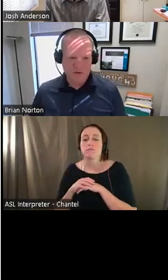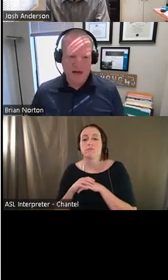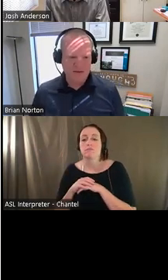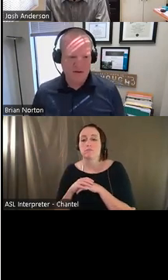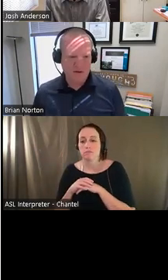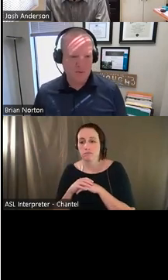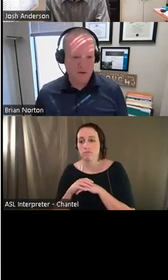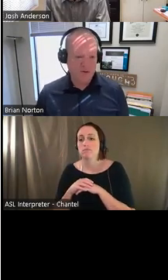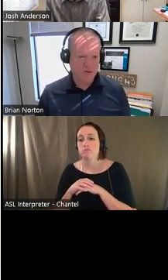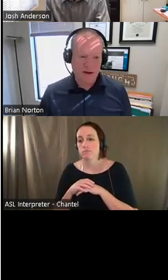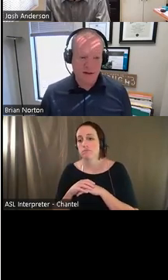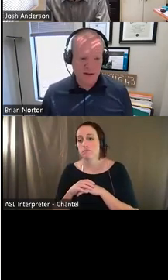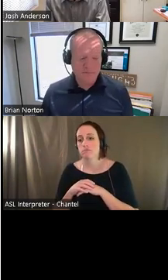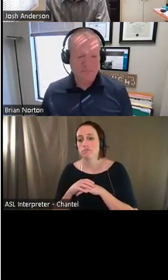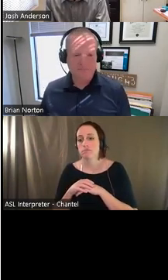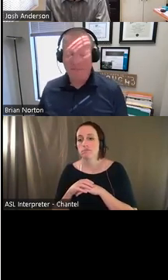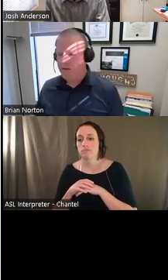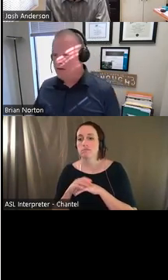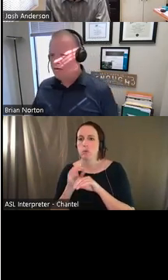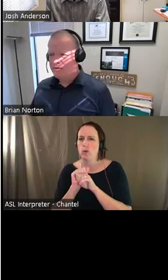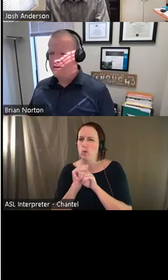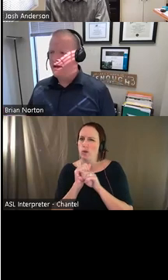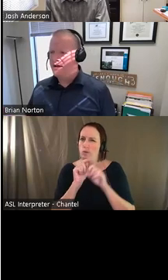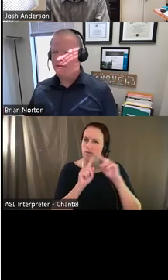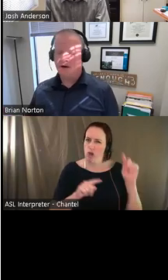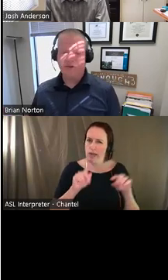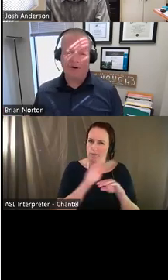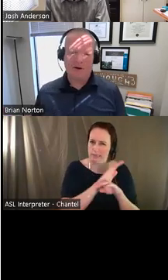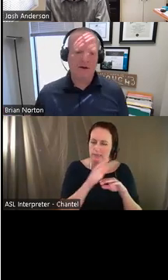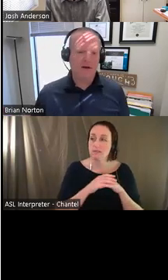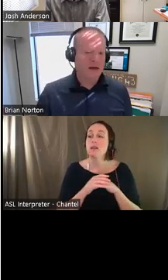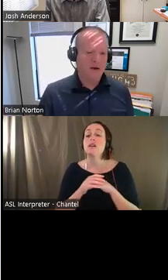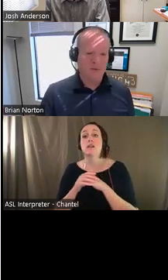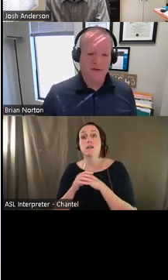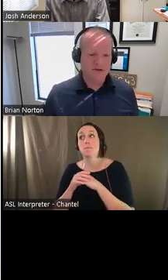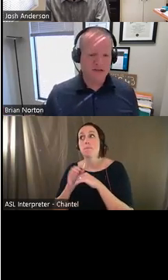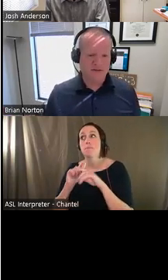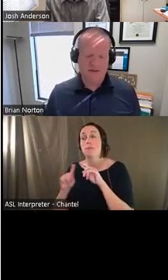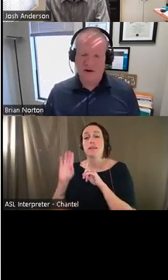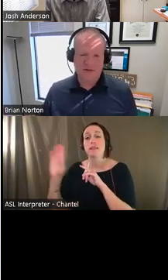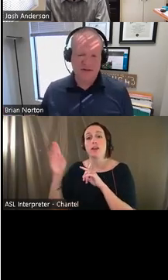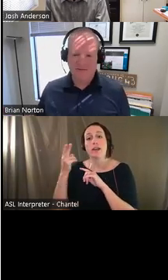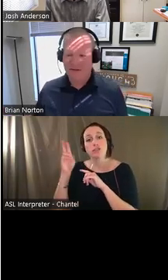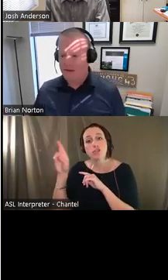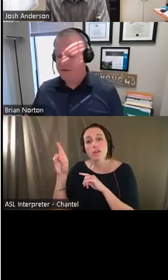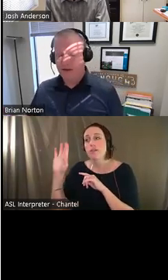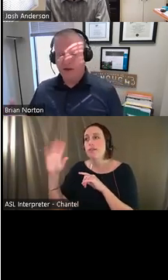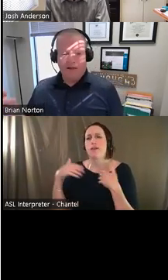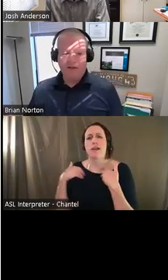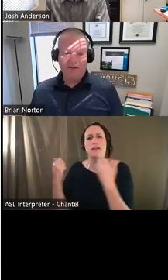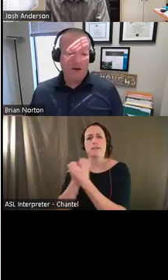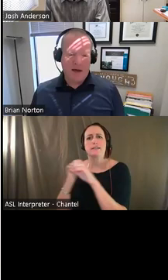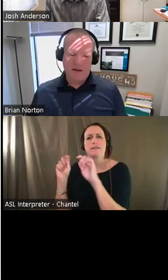work with lots of different employers directly, you know, that in their HR and within their safe, their health and safety teams,